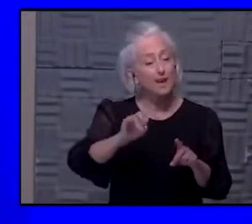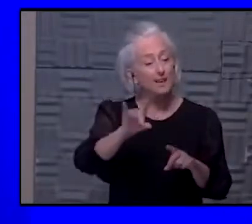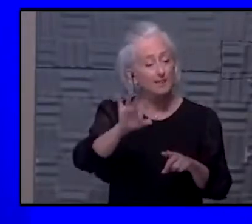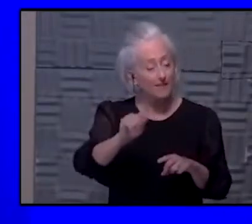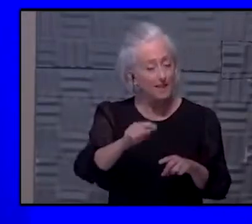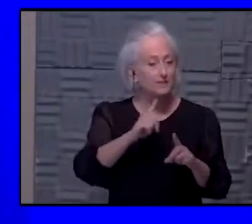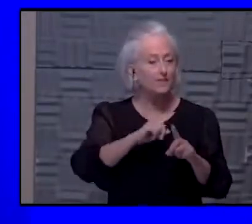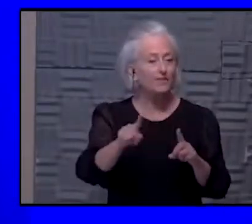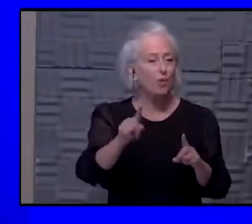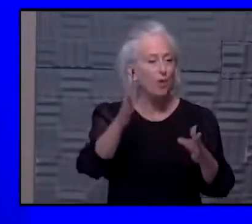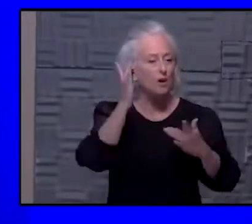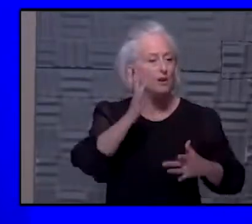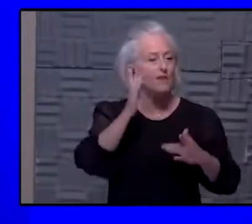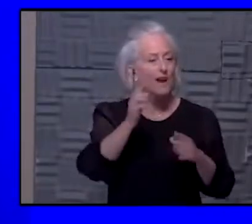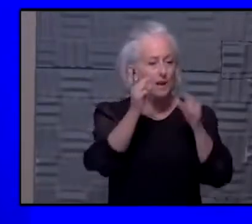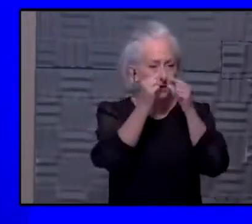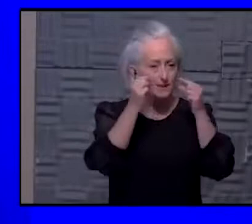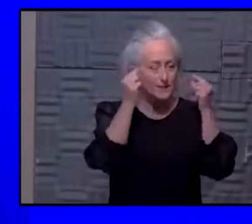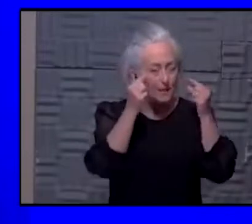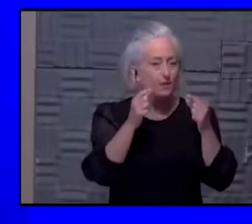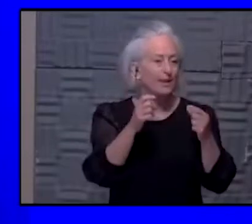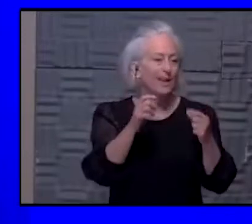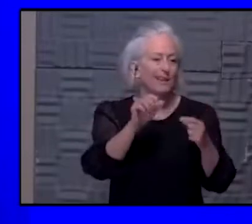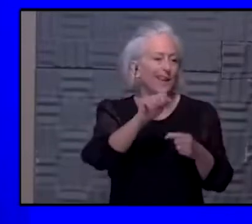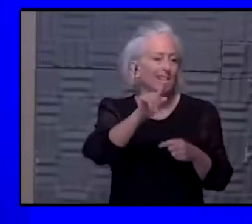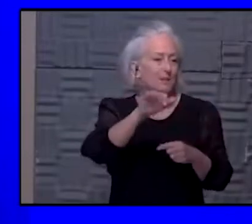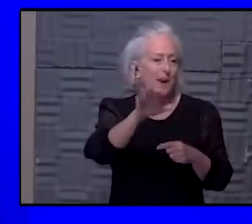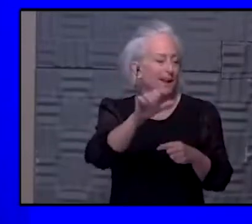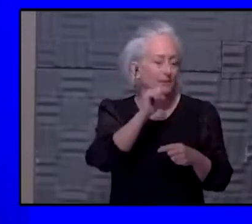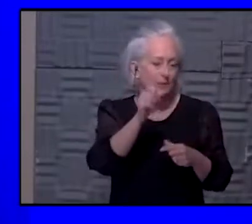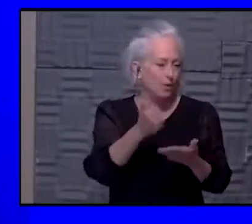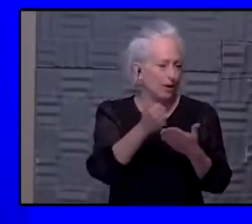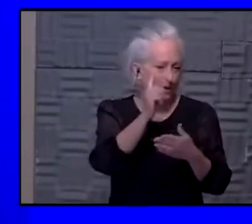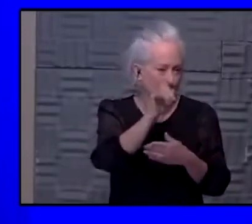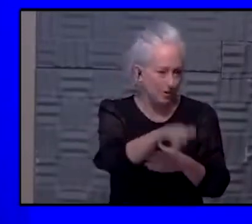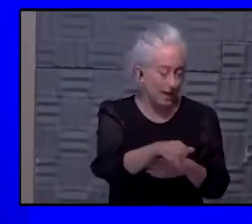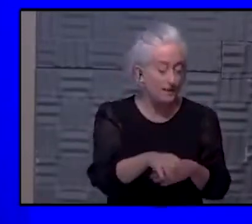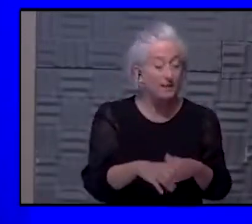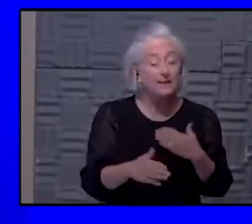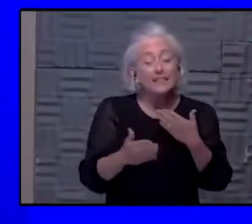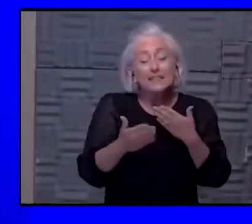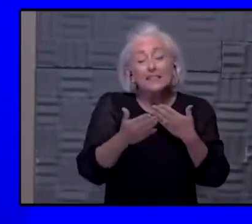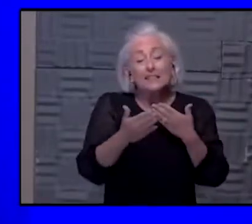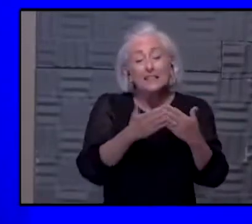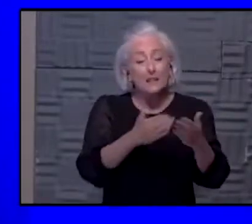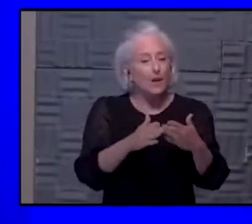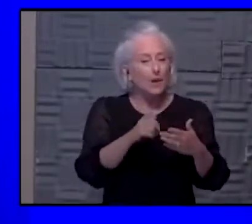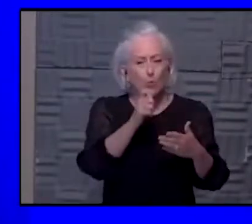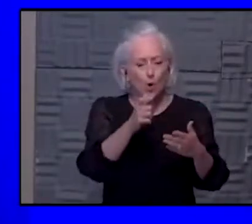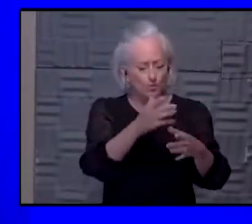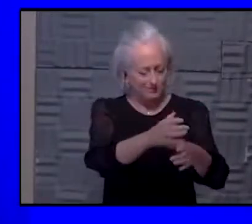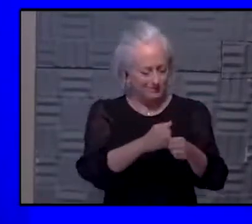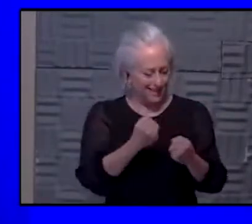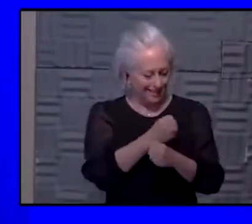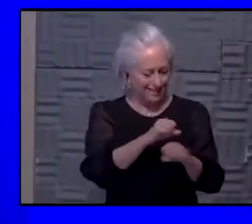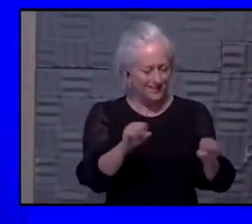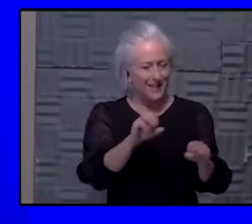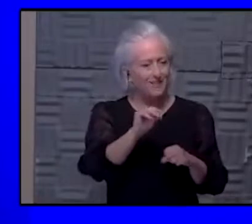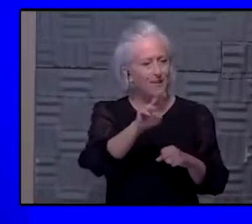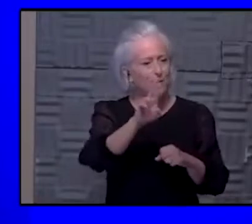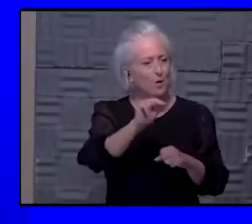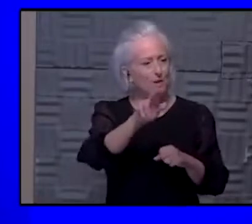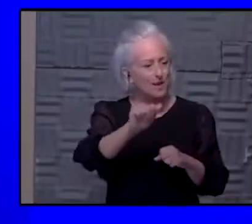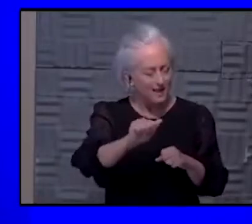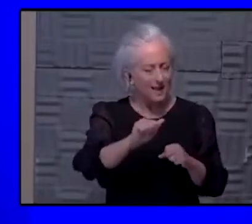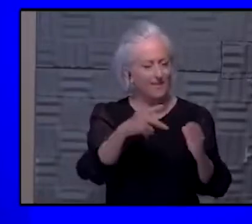a viral sinusitis, which antibiotics don't help anyways. But yet they won't get these safe mRNA vaccines or really